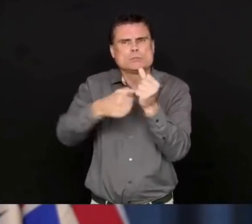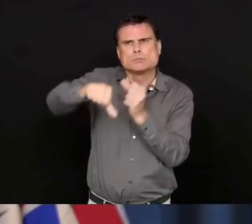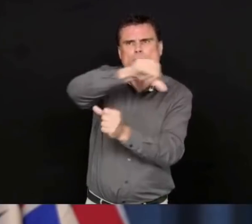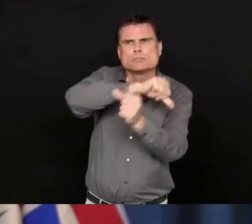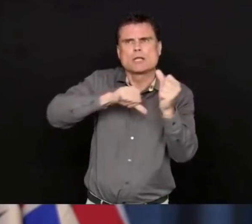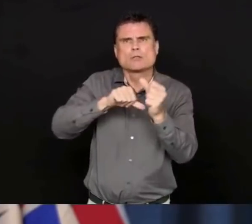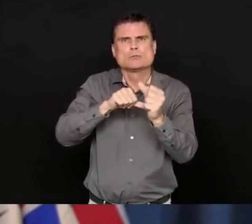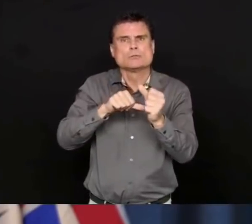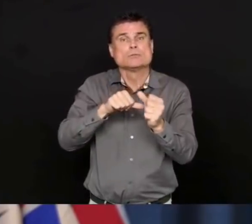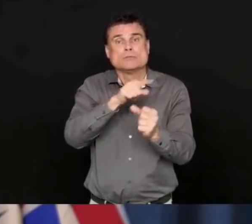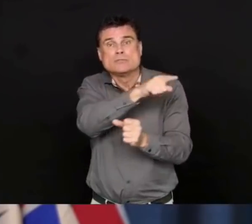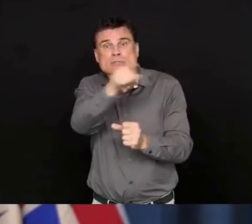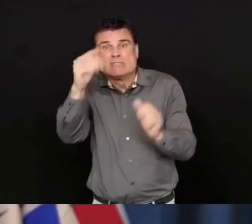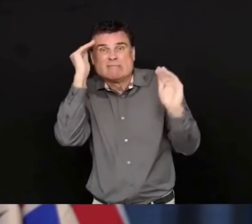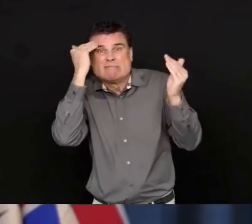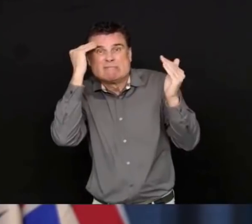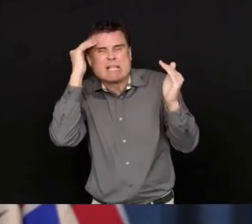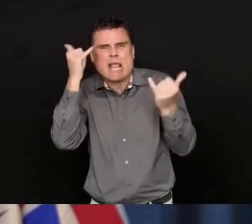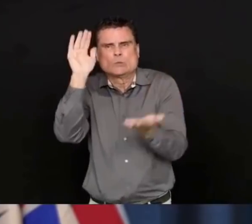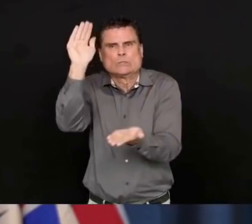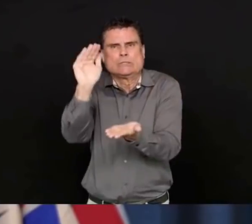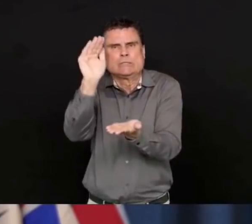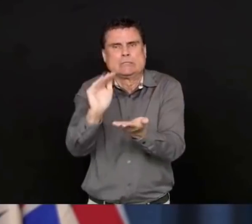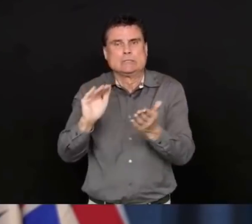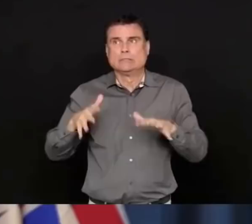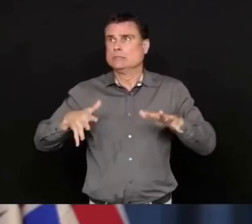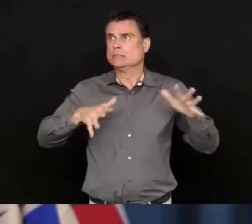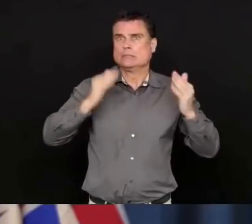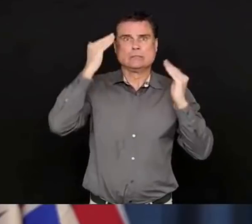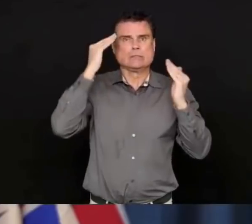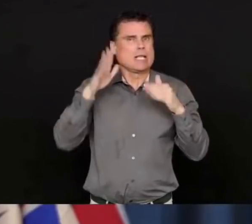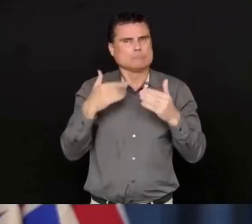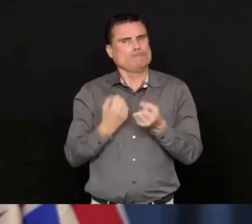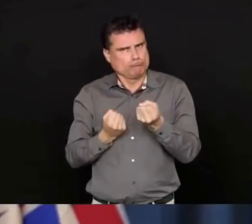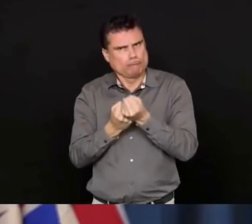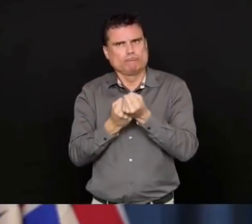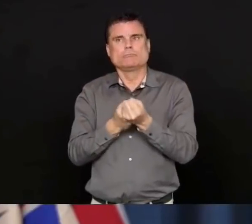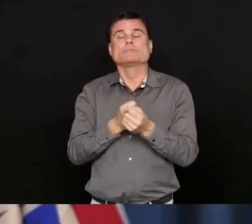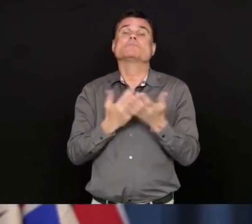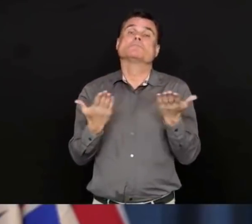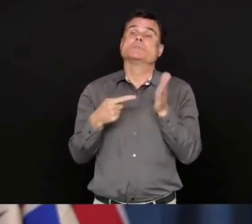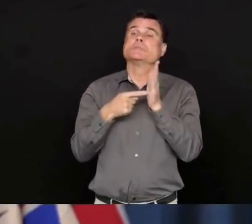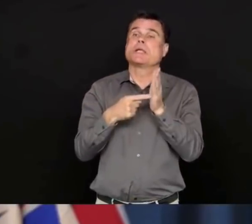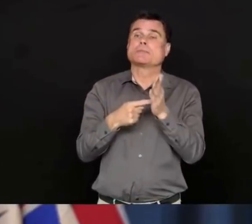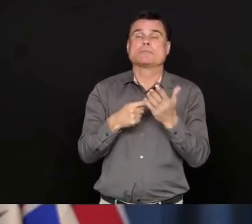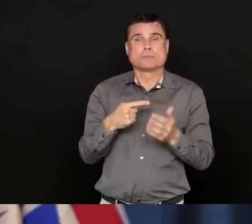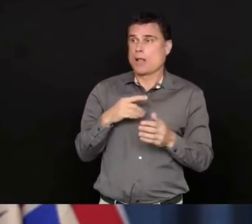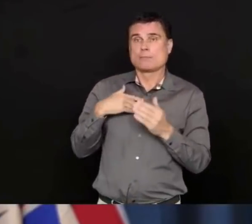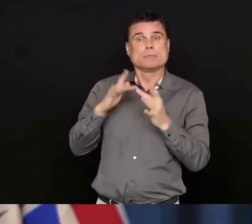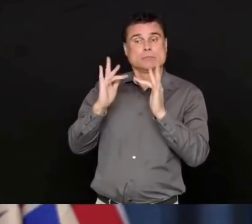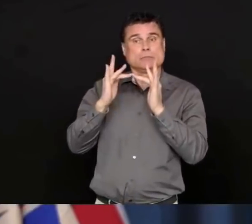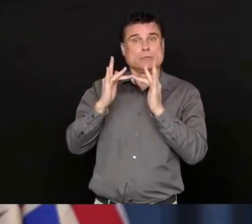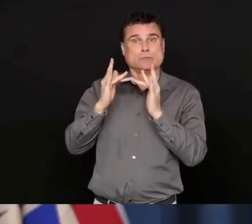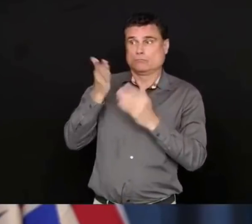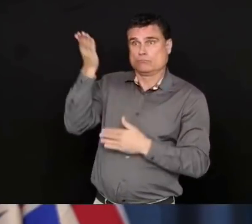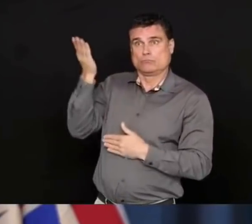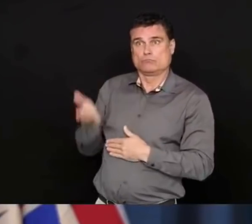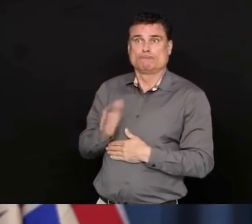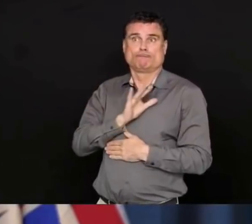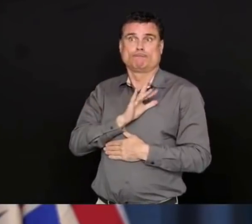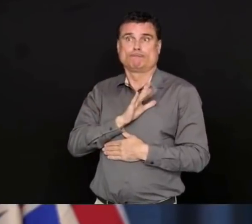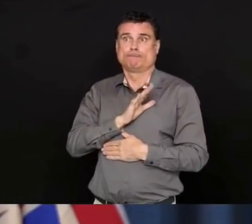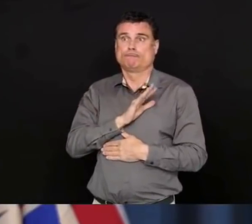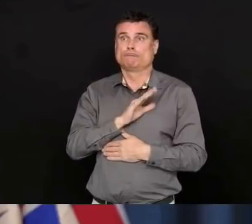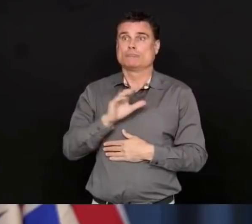BC that are really helpful, including Anxiety Canada, where there's some really great information that you can think about how